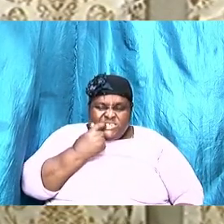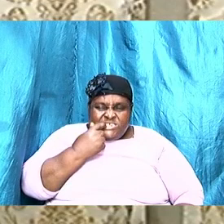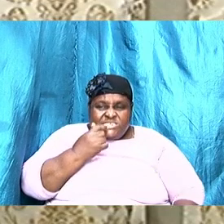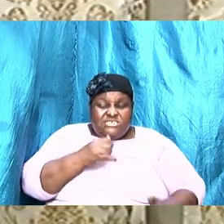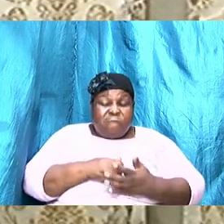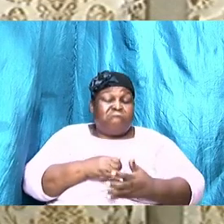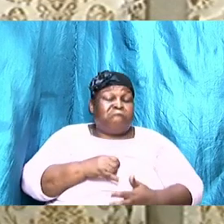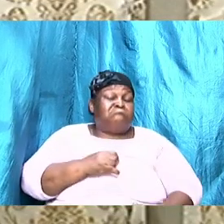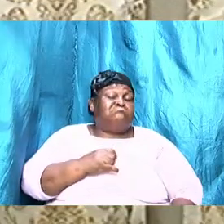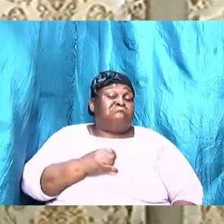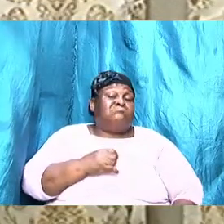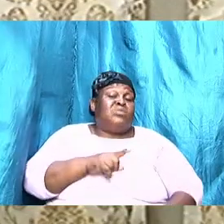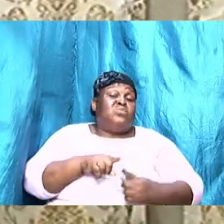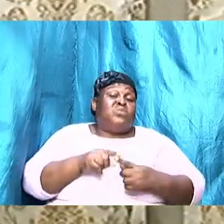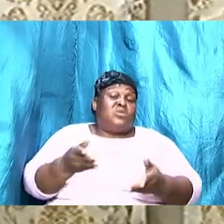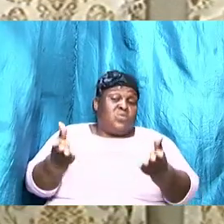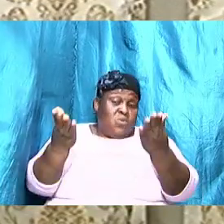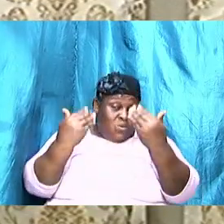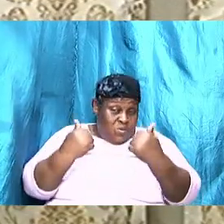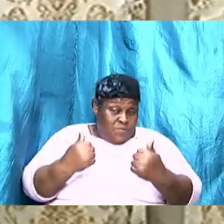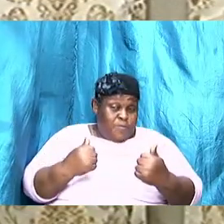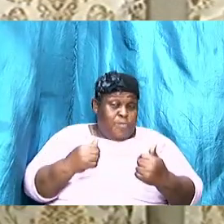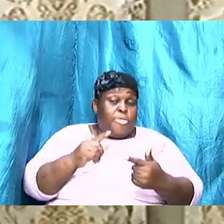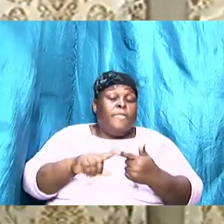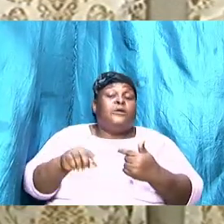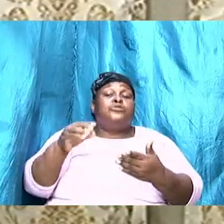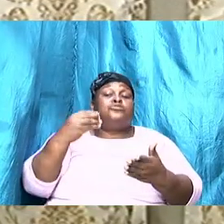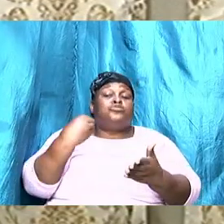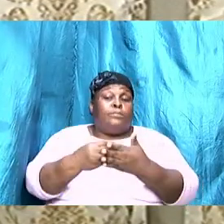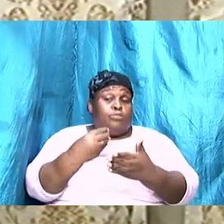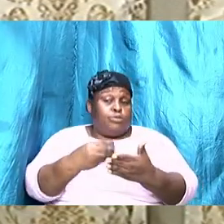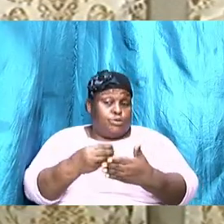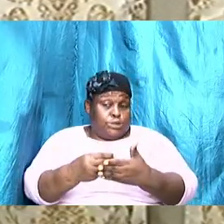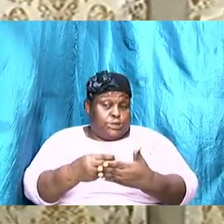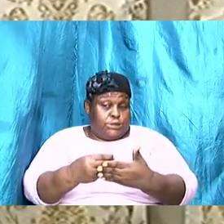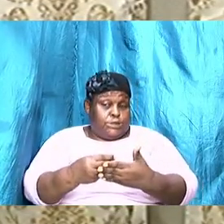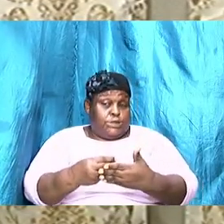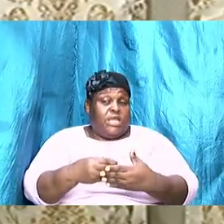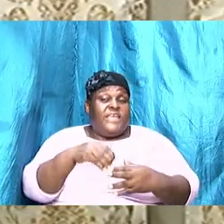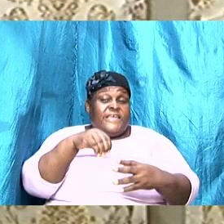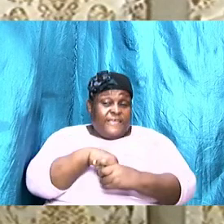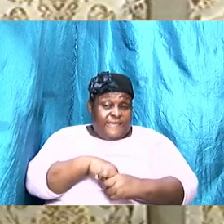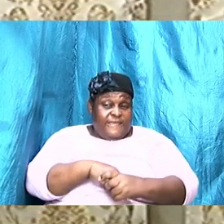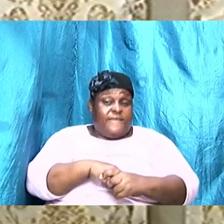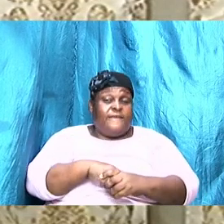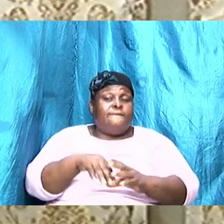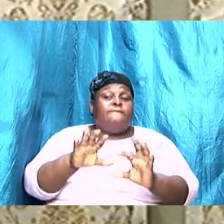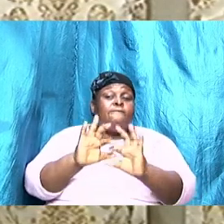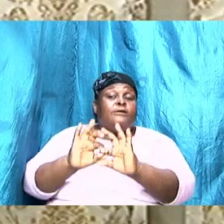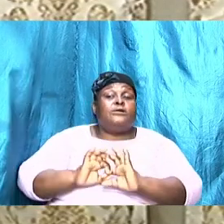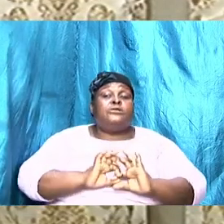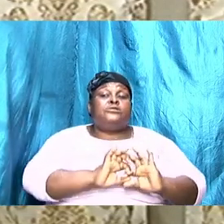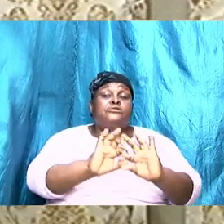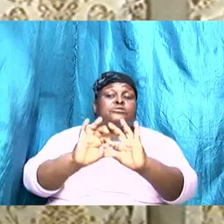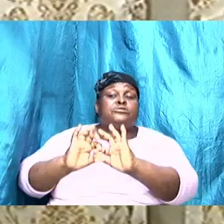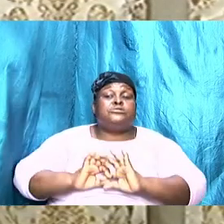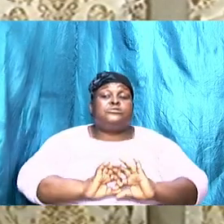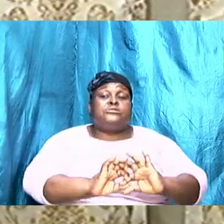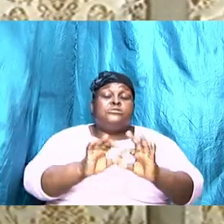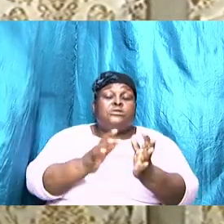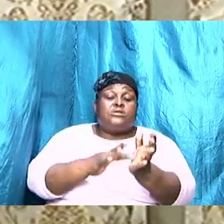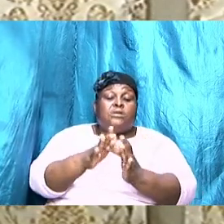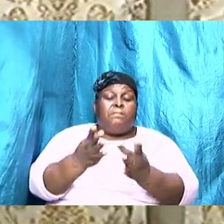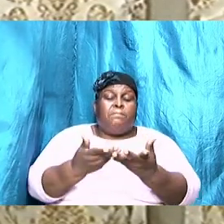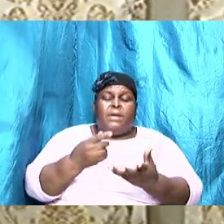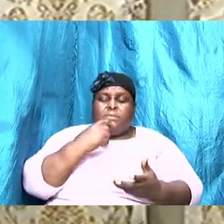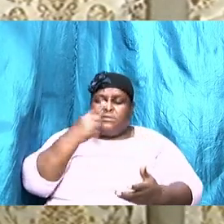when it comes to money in relationships the Bible